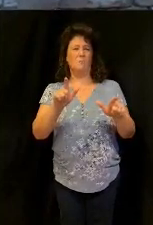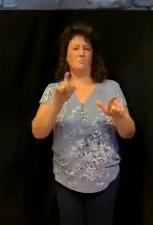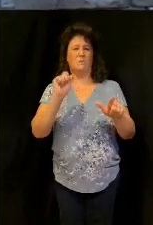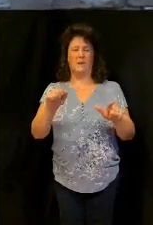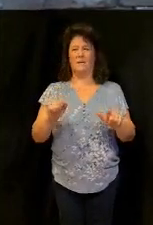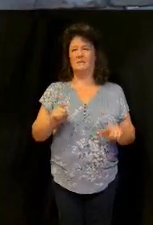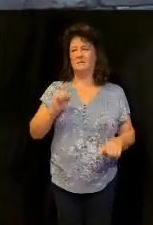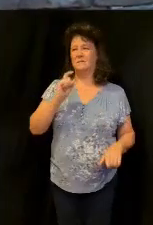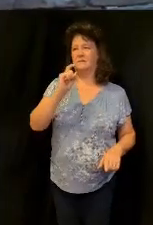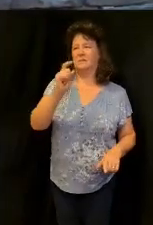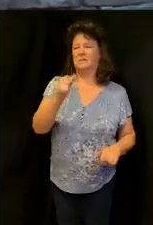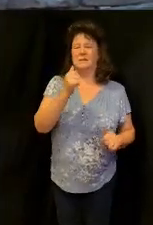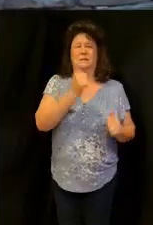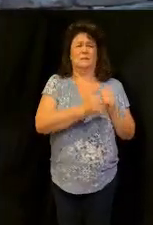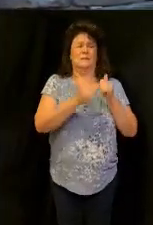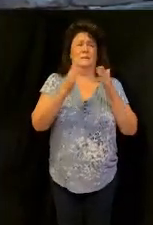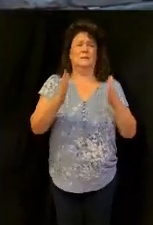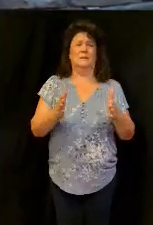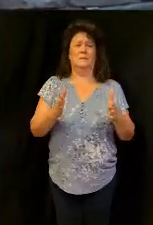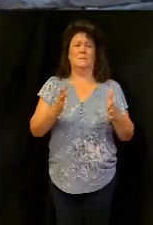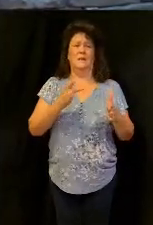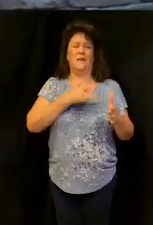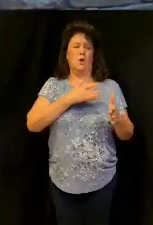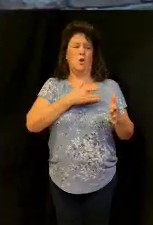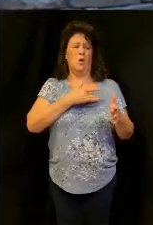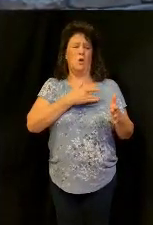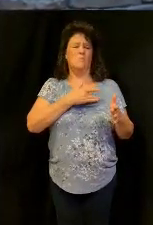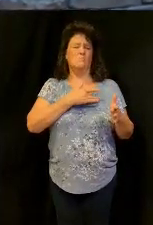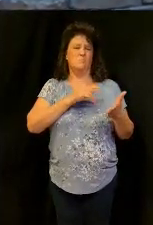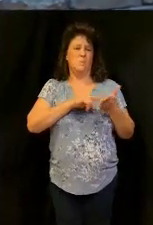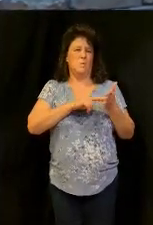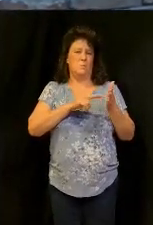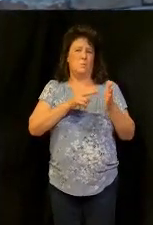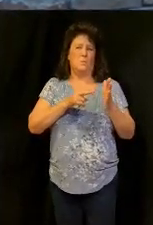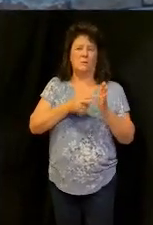let each one give as he purposes in his heart